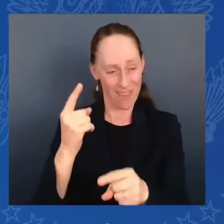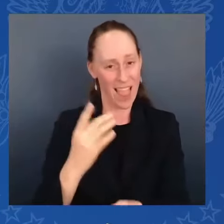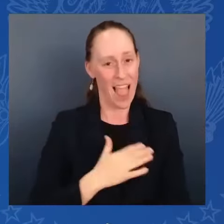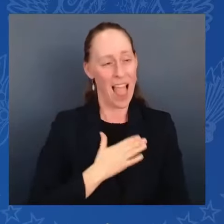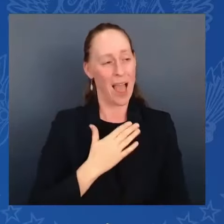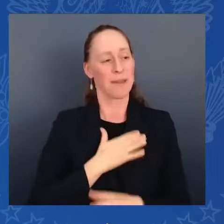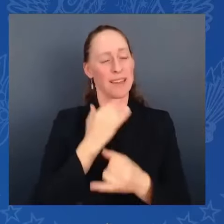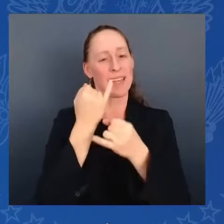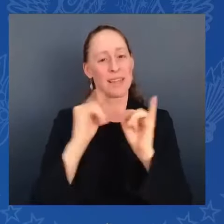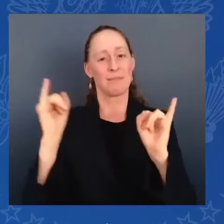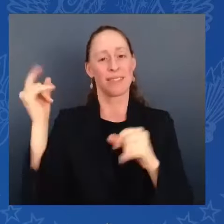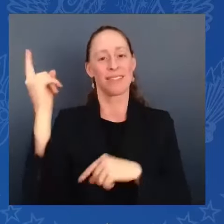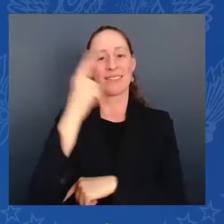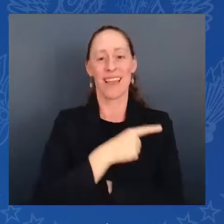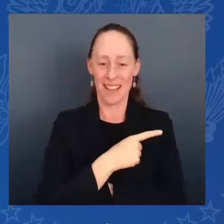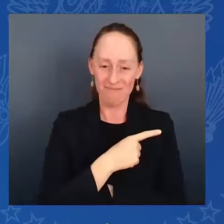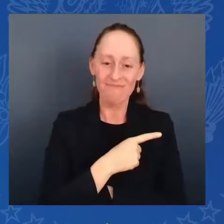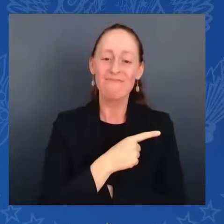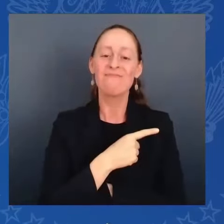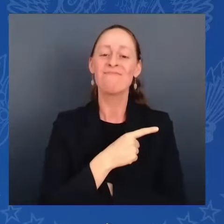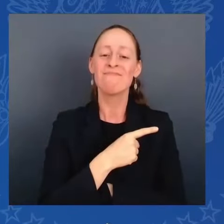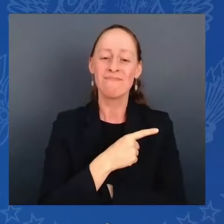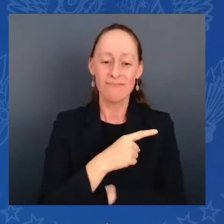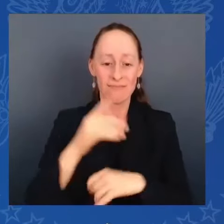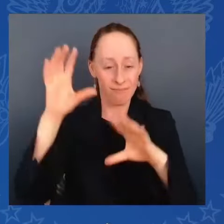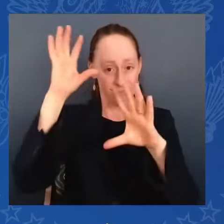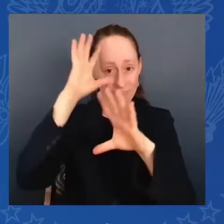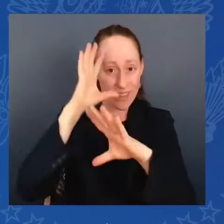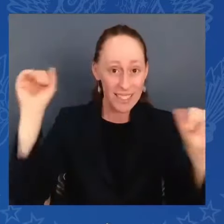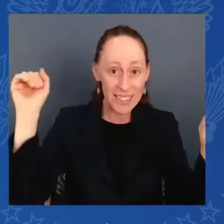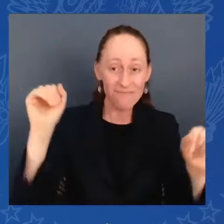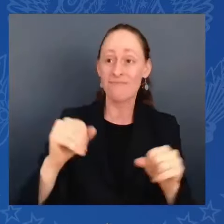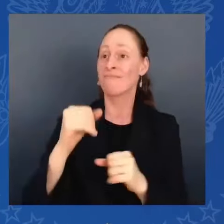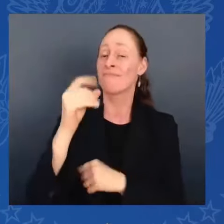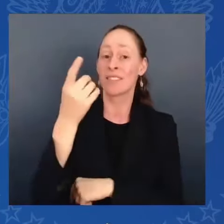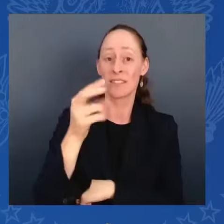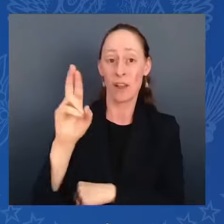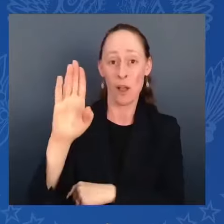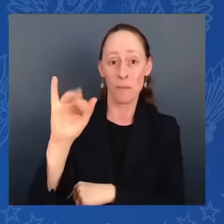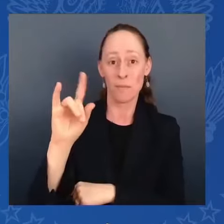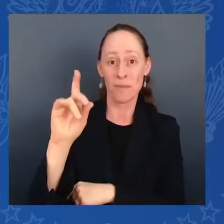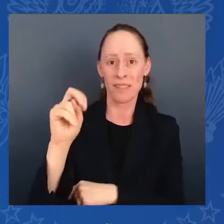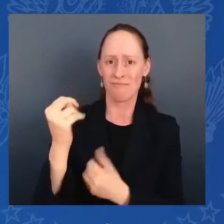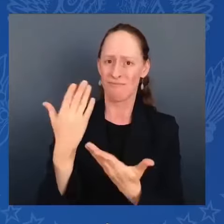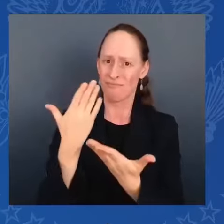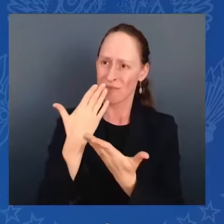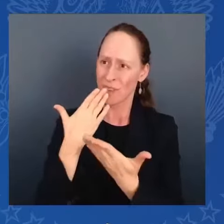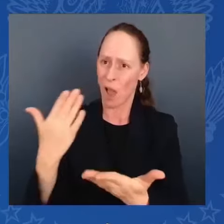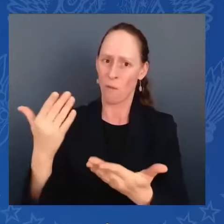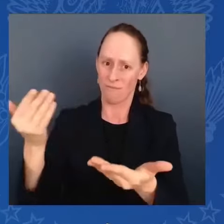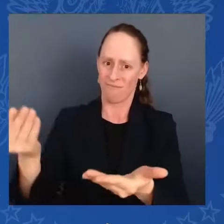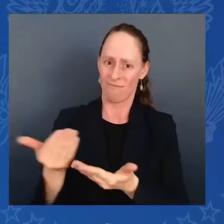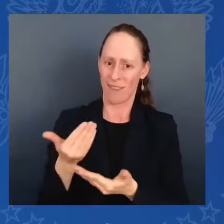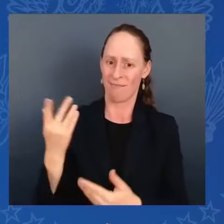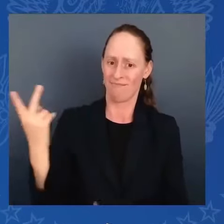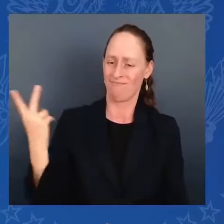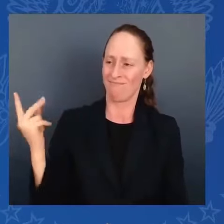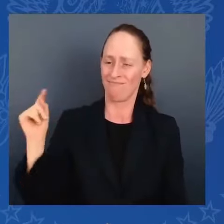Dr. Biden, thanks for your kind introduction. And thanks for being a champion of our military families. you.